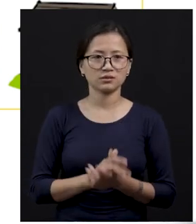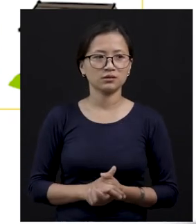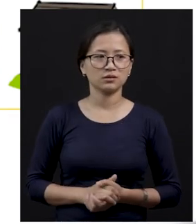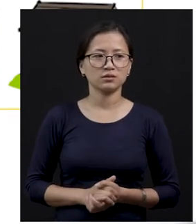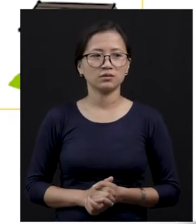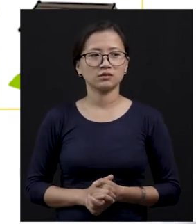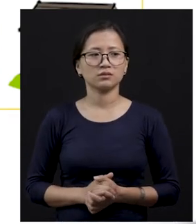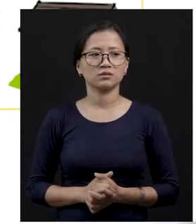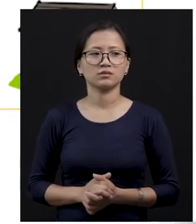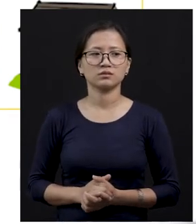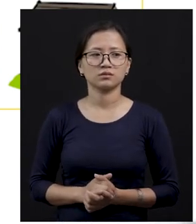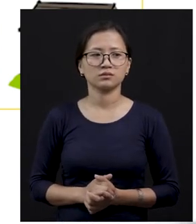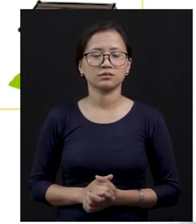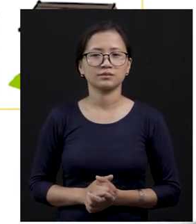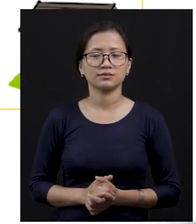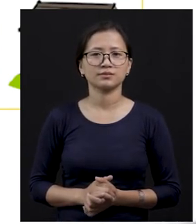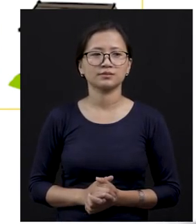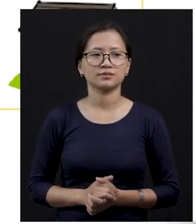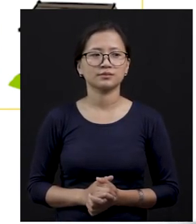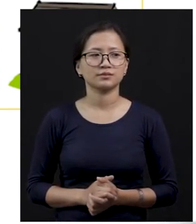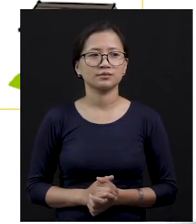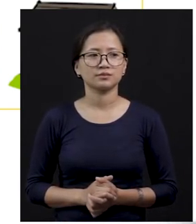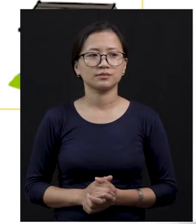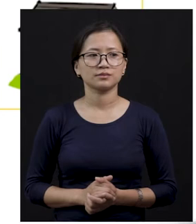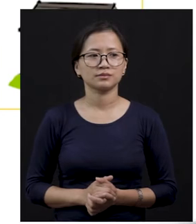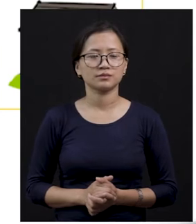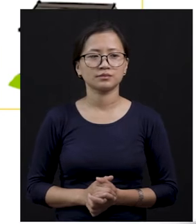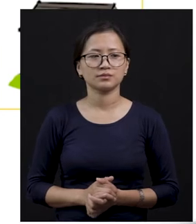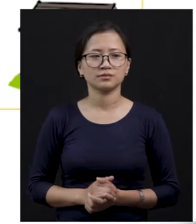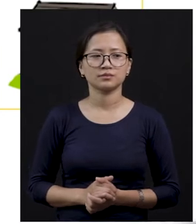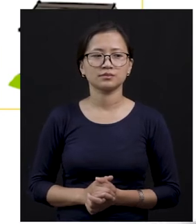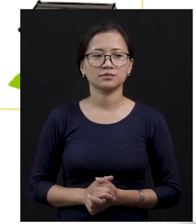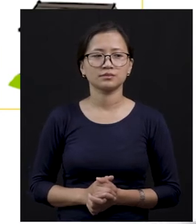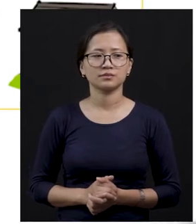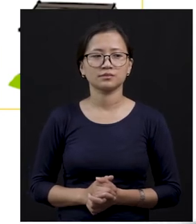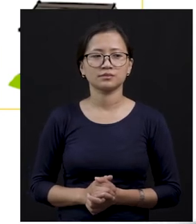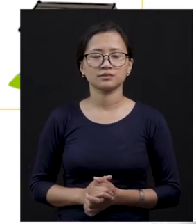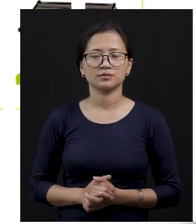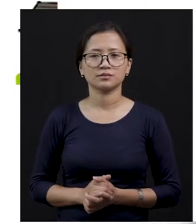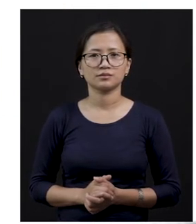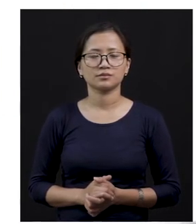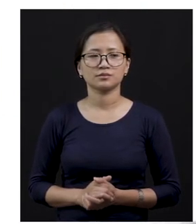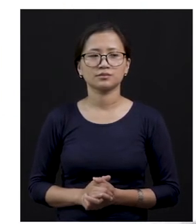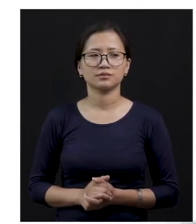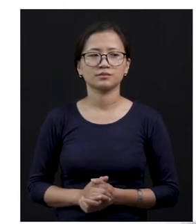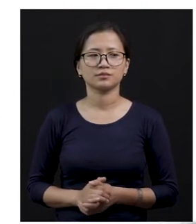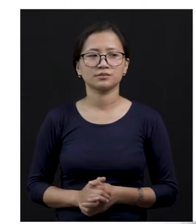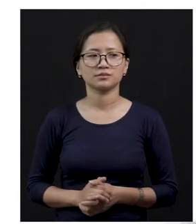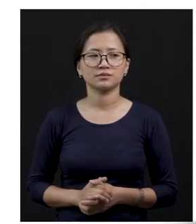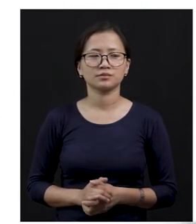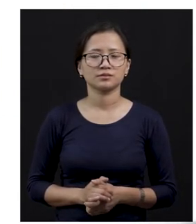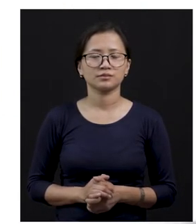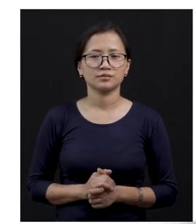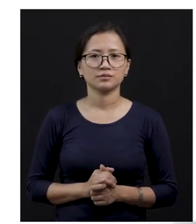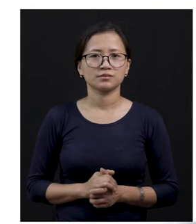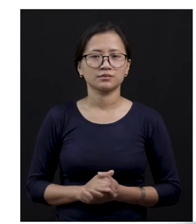yes,